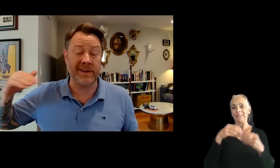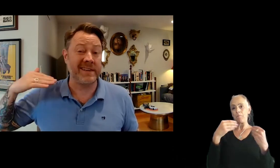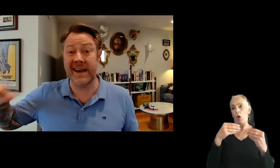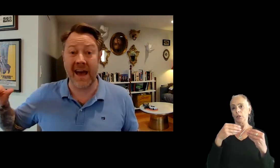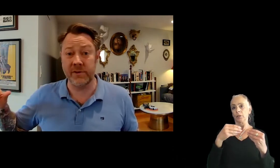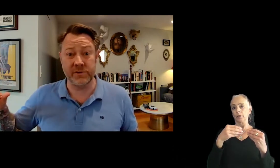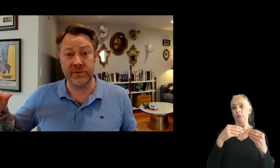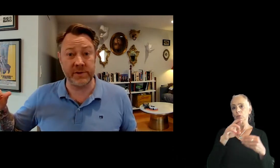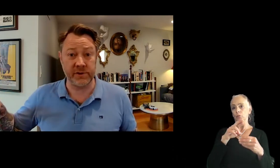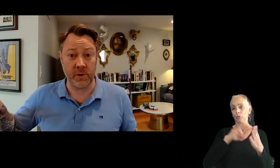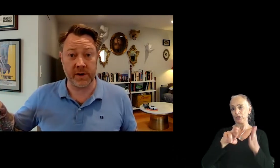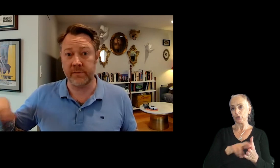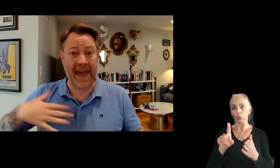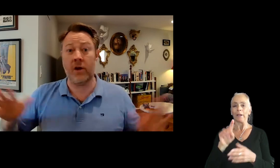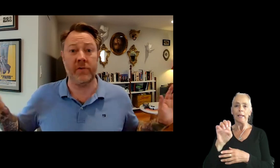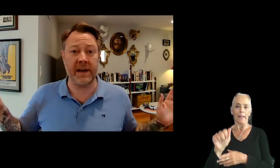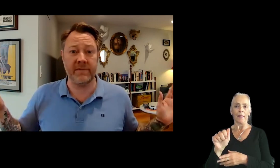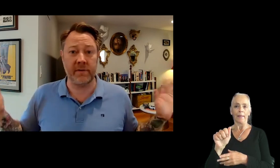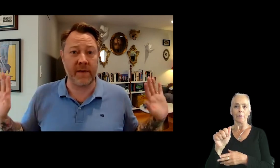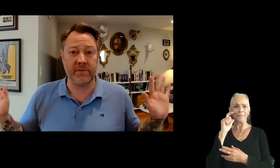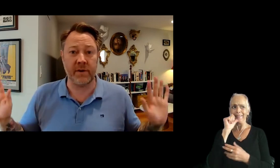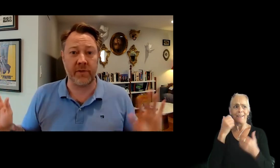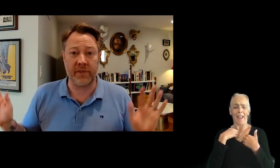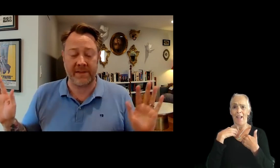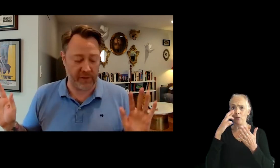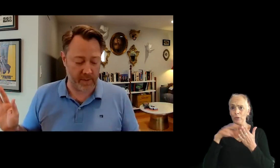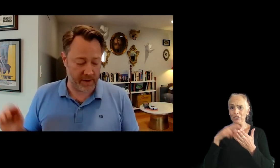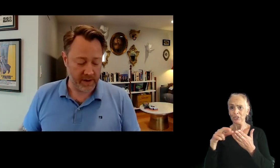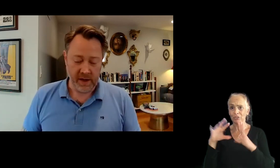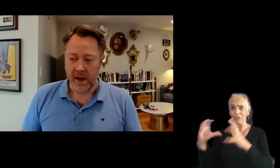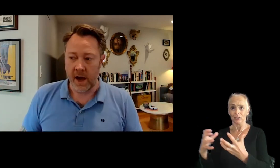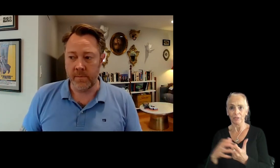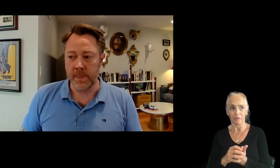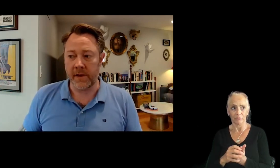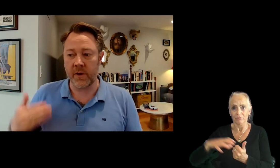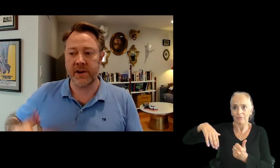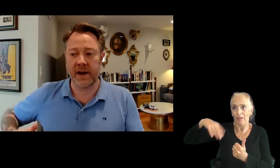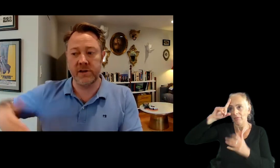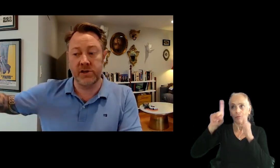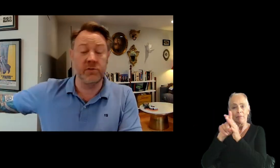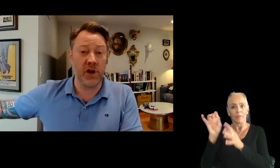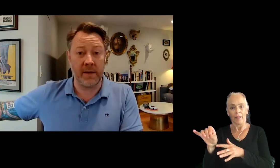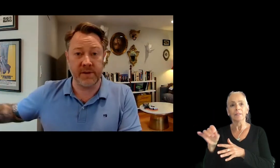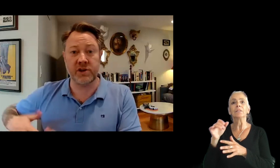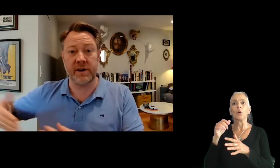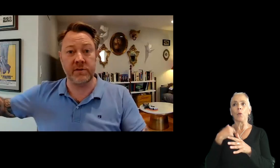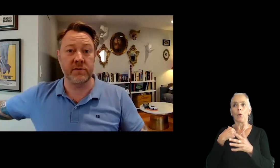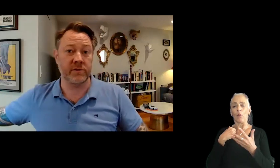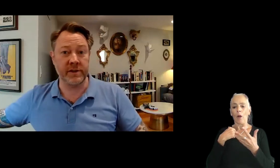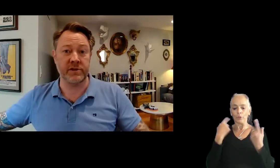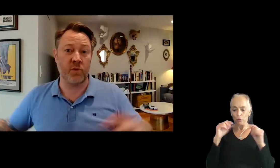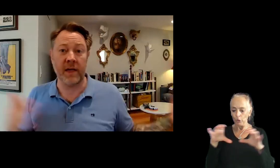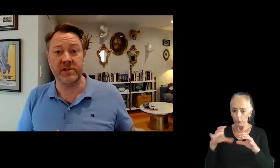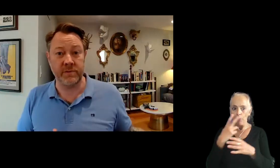EA because they didn't have a user research org, like at all. They didn't, it wasn't even a thing they thought about. Um, and so I kind of, two jobs, I was trying to